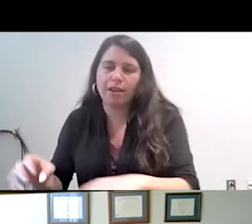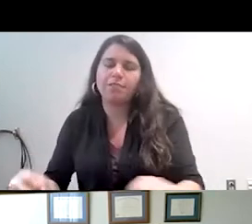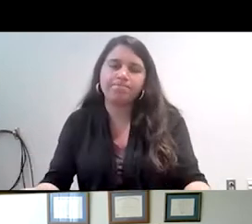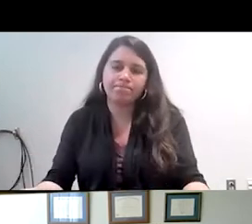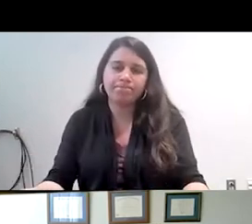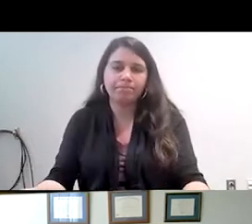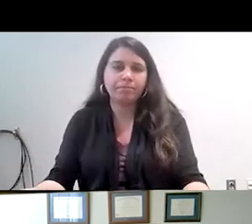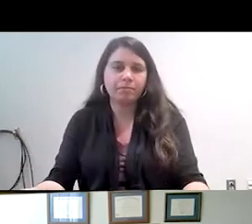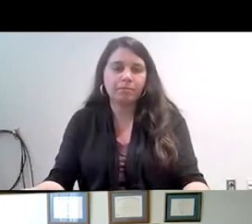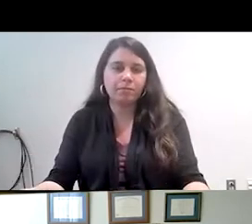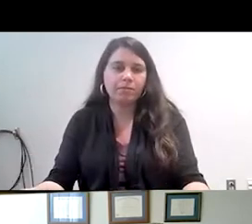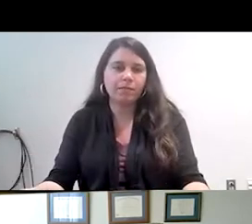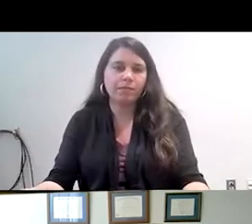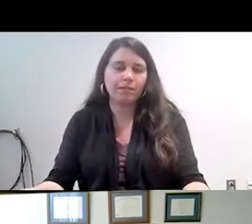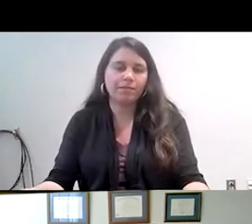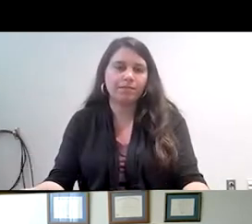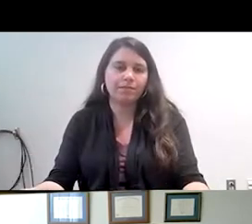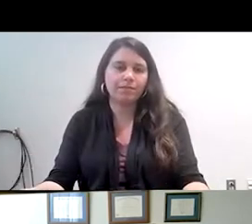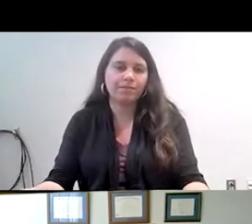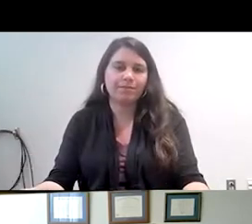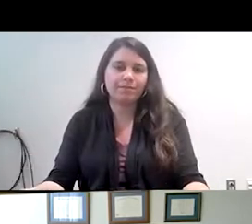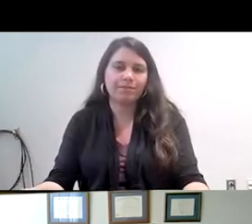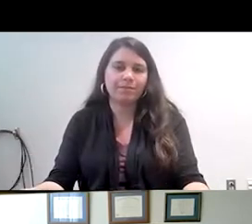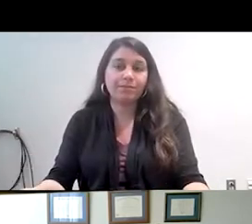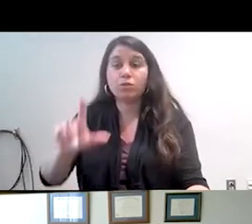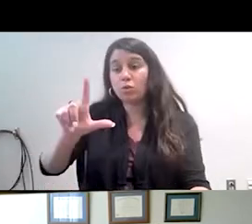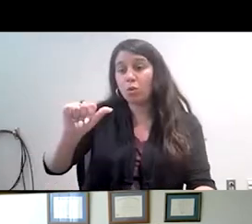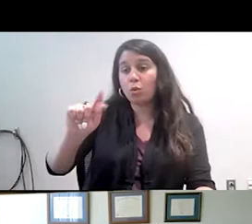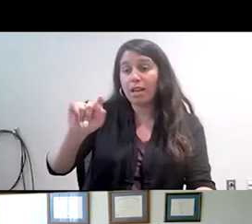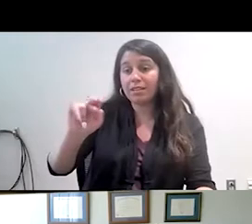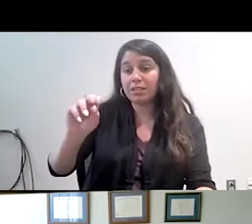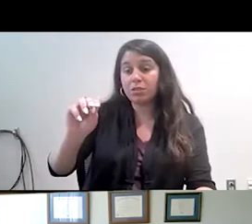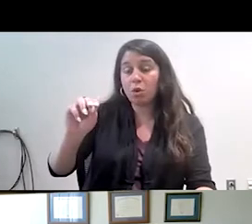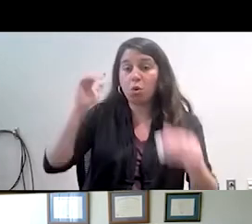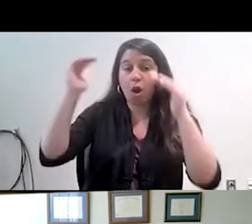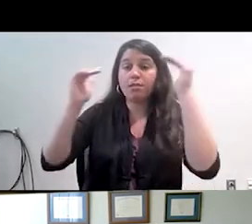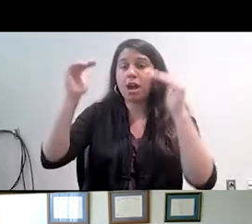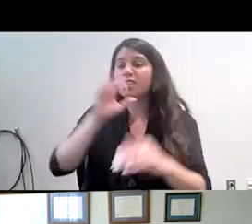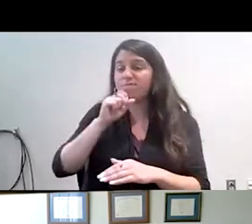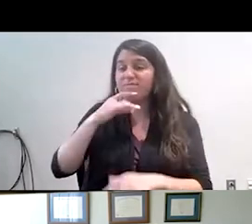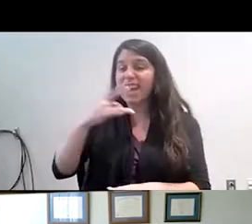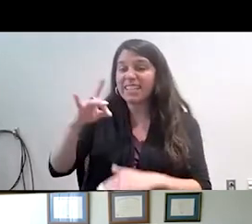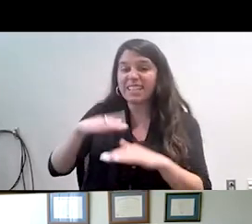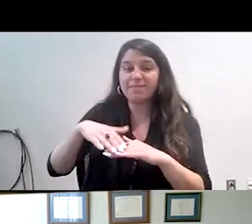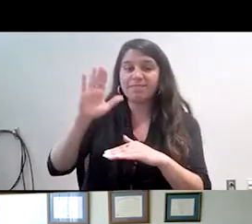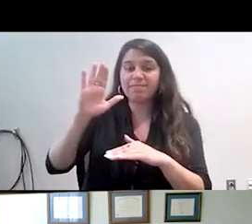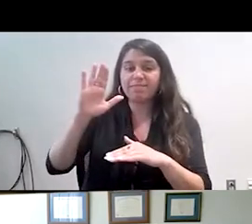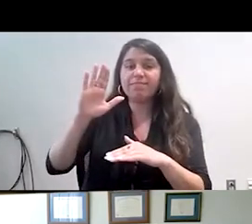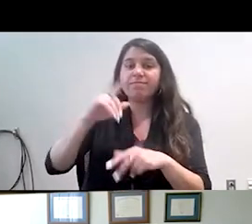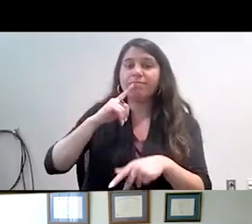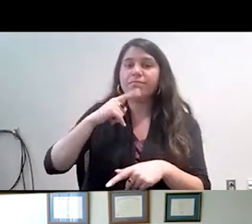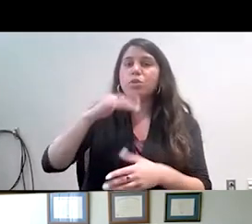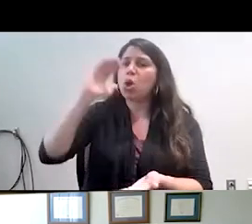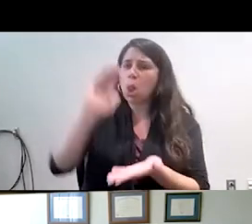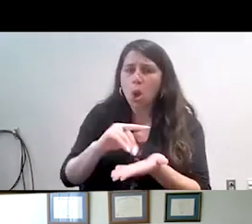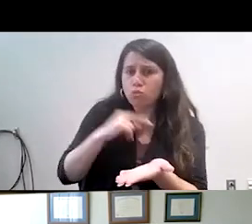And so in aggregate, Latino adults that are 18 and above are at lower risk of most psychiatric disorders